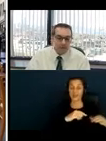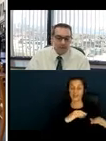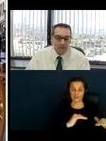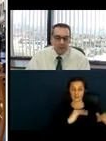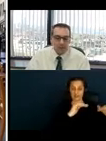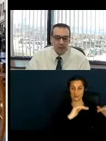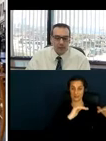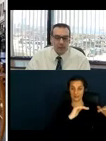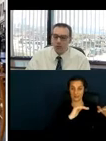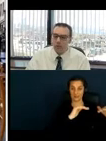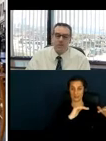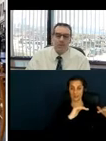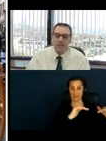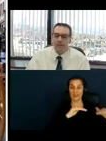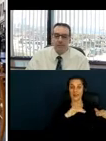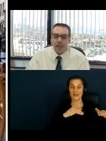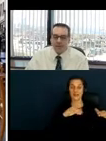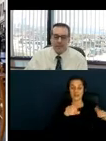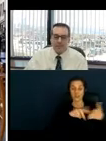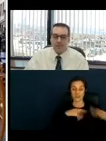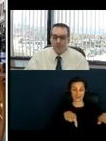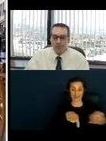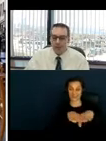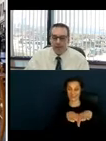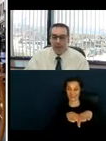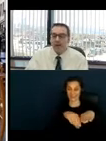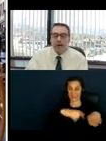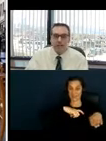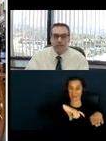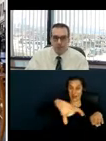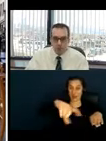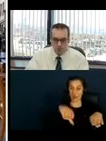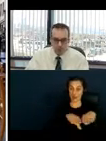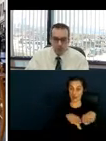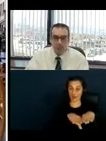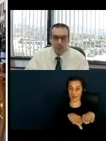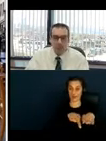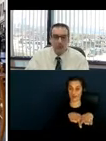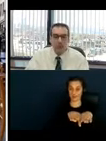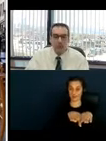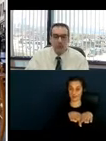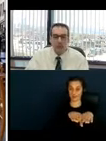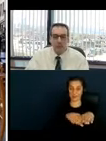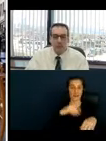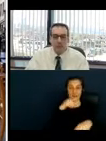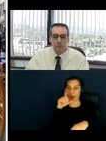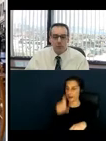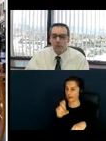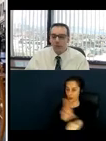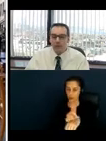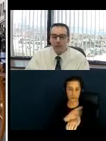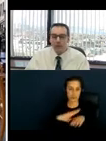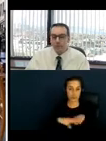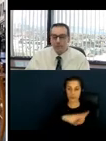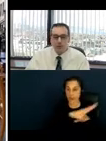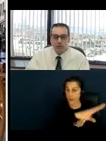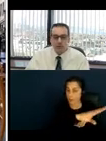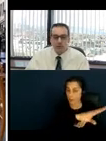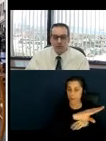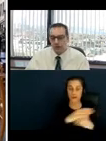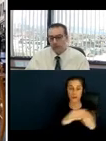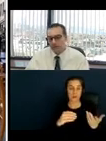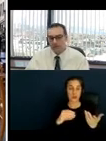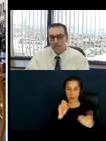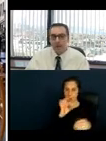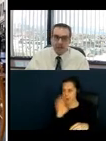off the sidewalk, nor would someone need to access or ask for the portable ramp to be deployed, or locate the closest curb